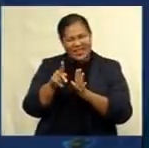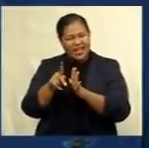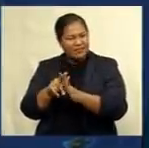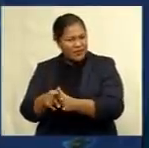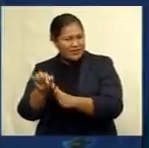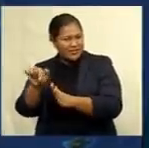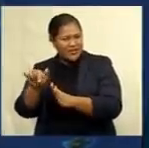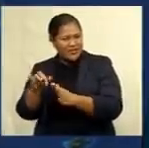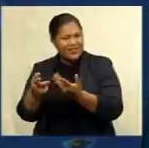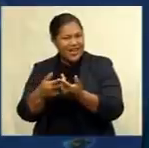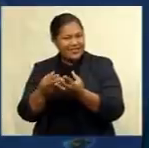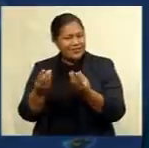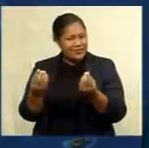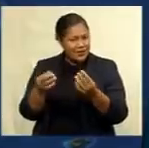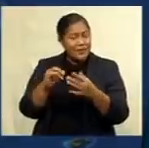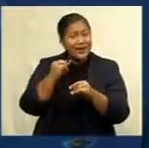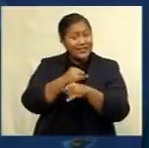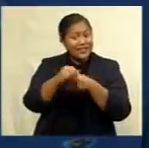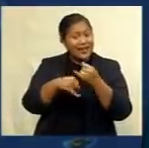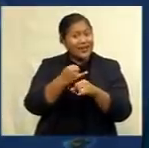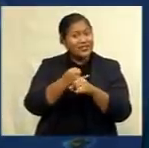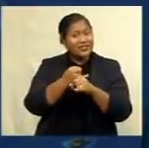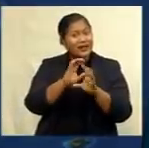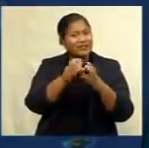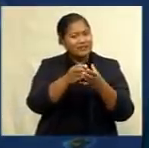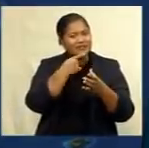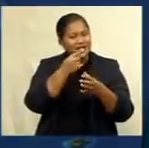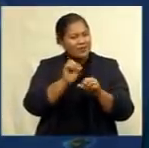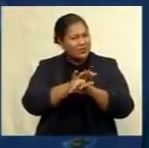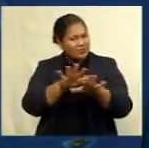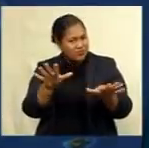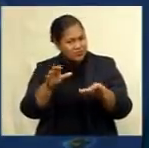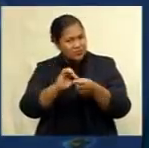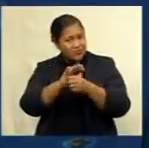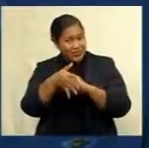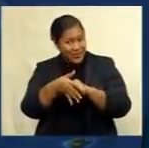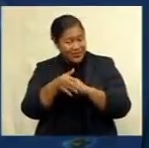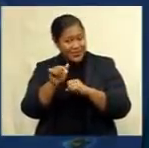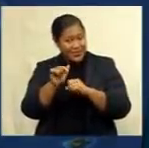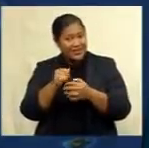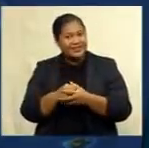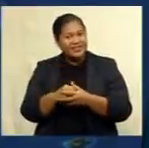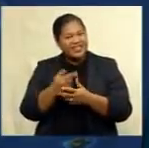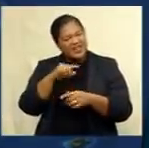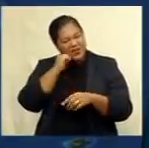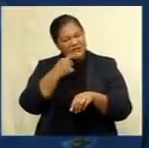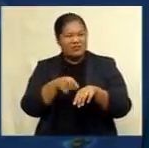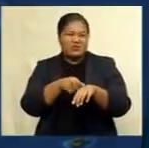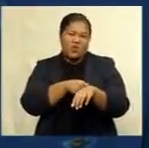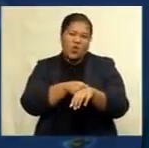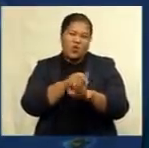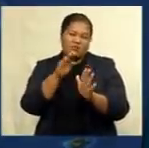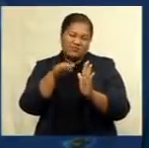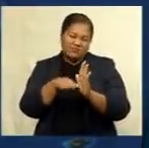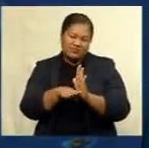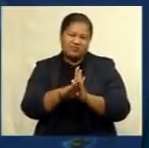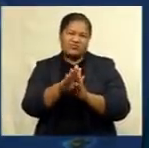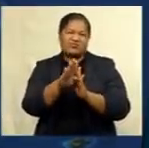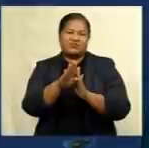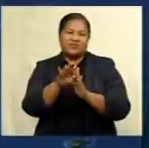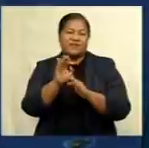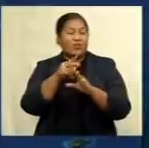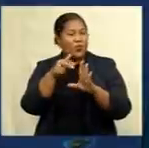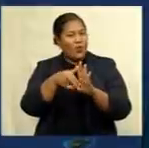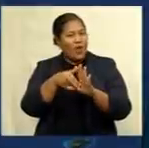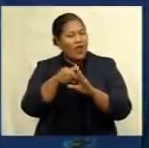The International Energy Agency said the spread of the Delta variant of the coronavirus would slow the recovery of global oil demand.